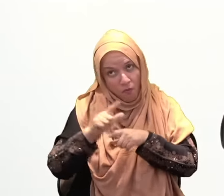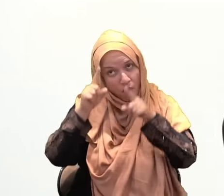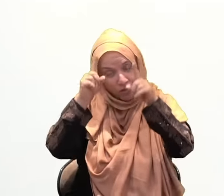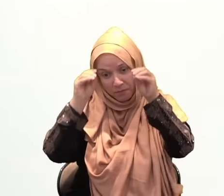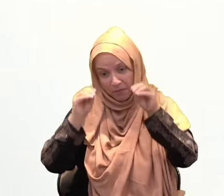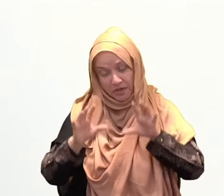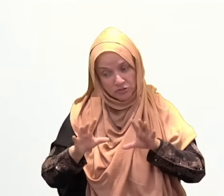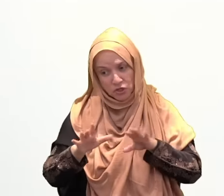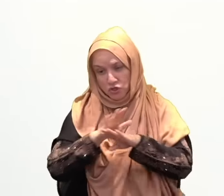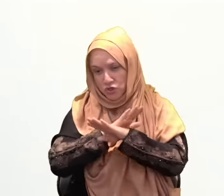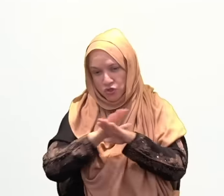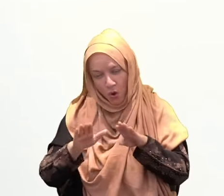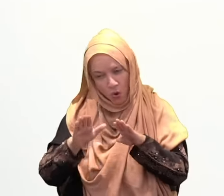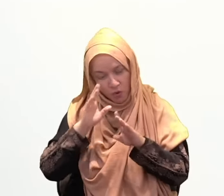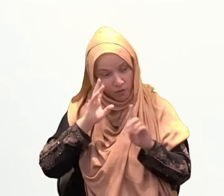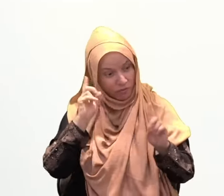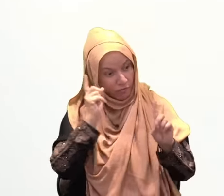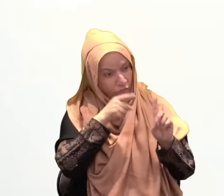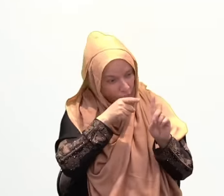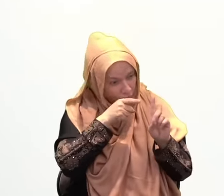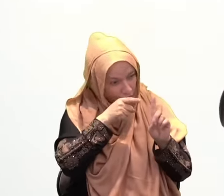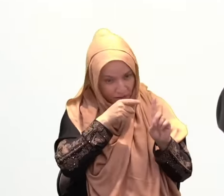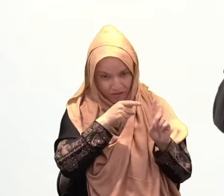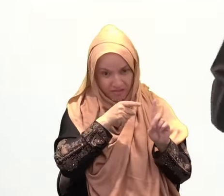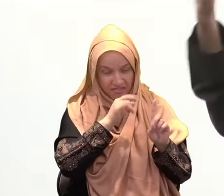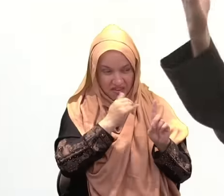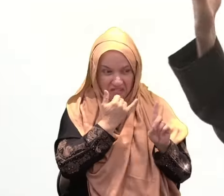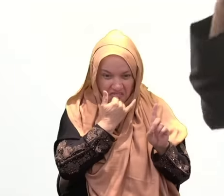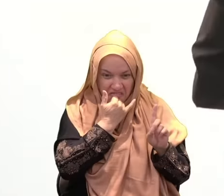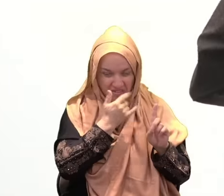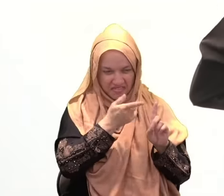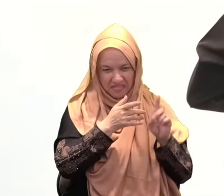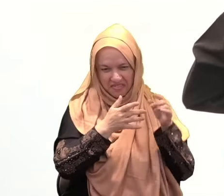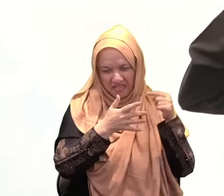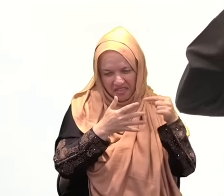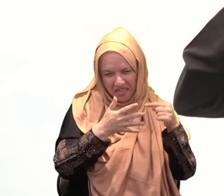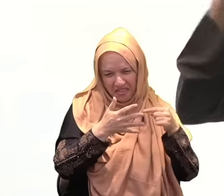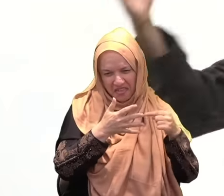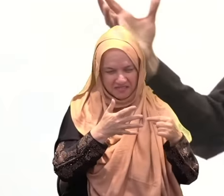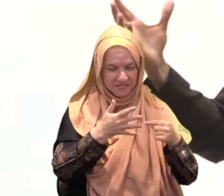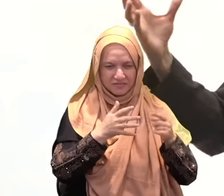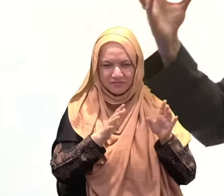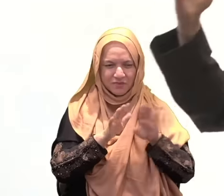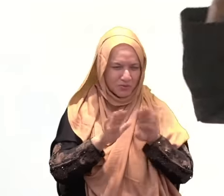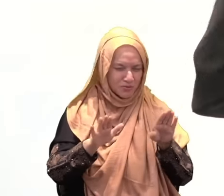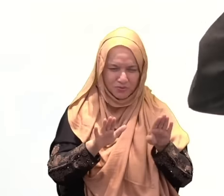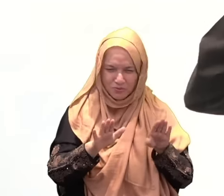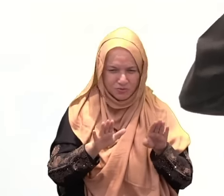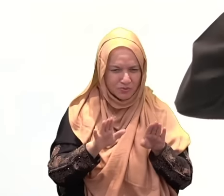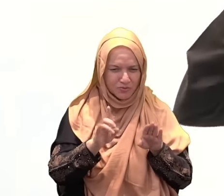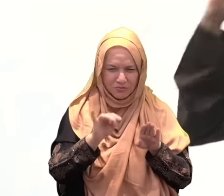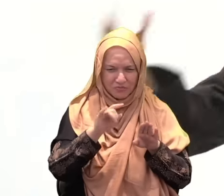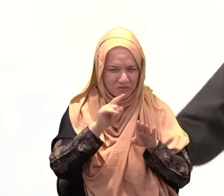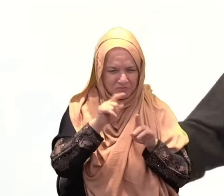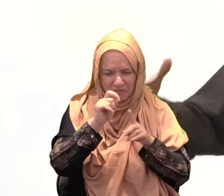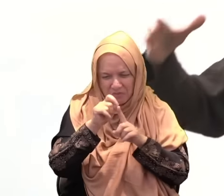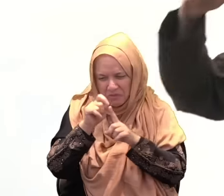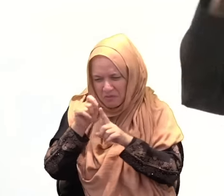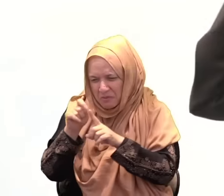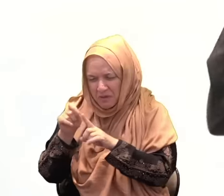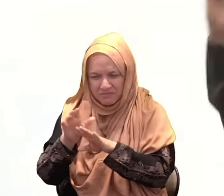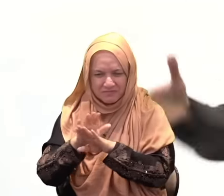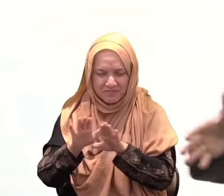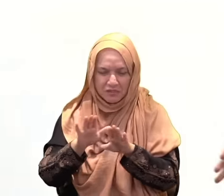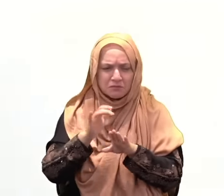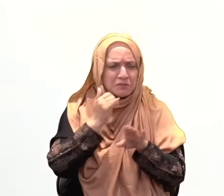Make it a habit. Make it a habit. know a lot of people say well this is behavior I've been like this I always go to the negative